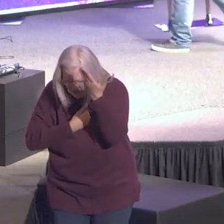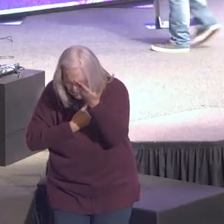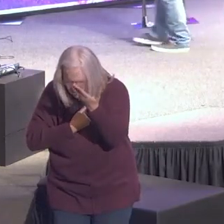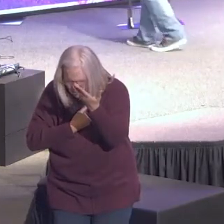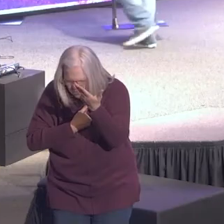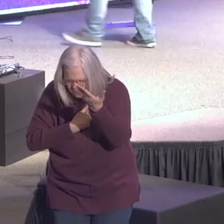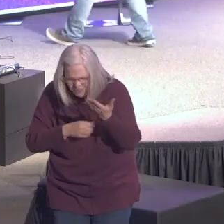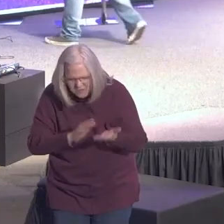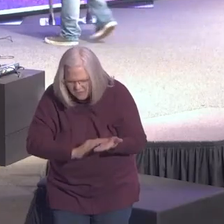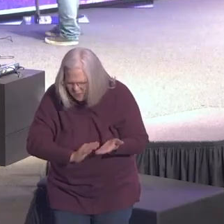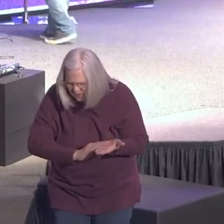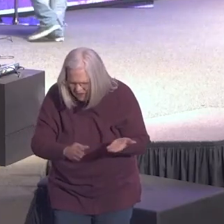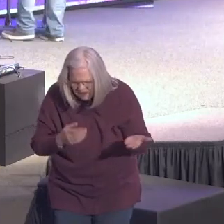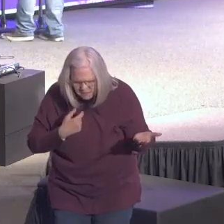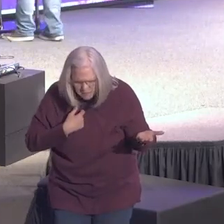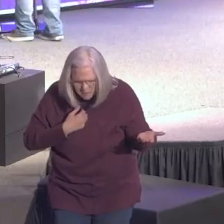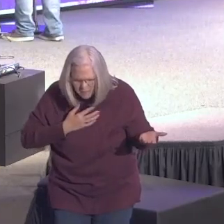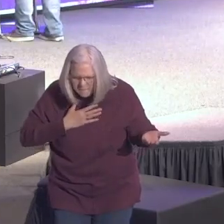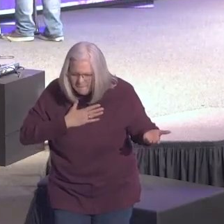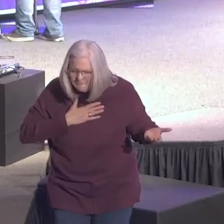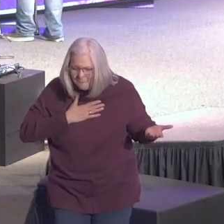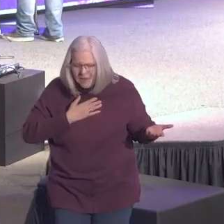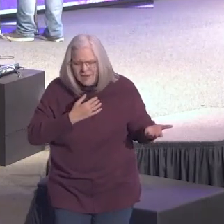Forgive me of my sins.